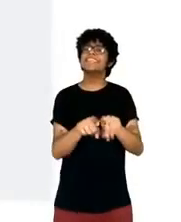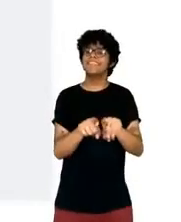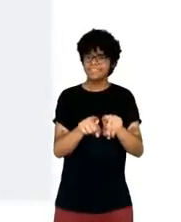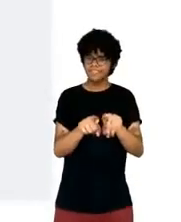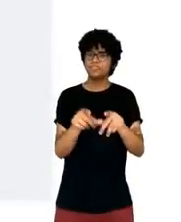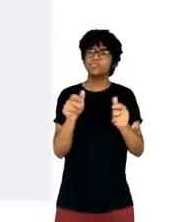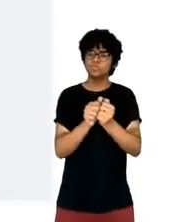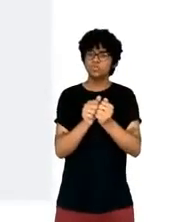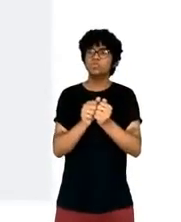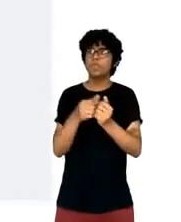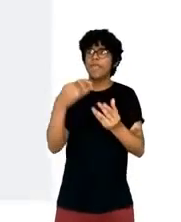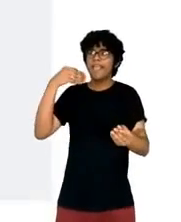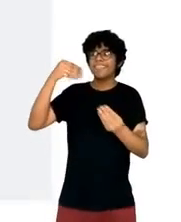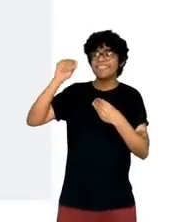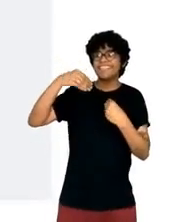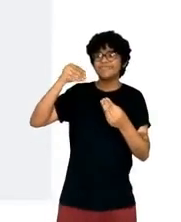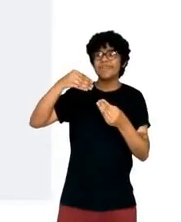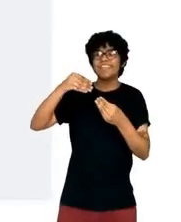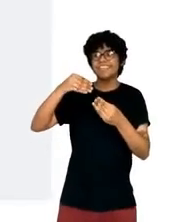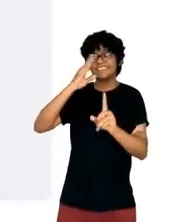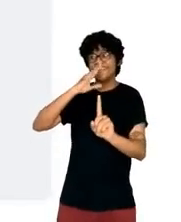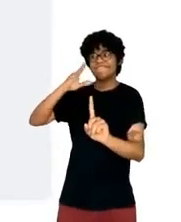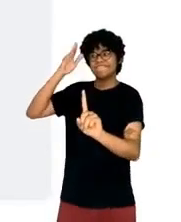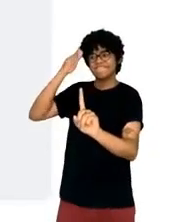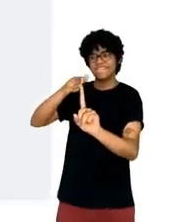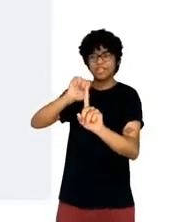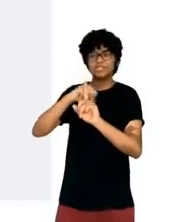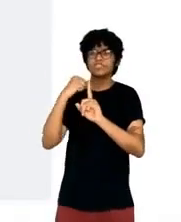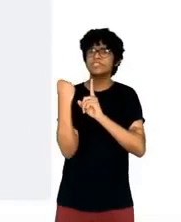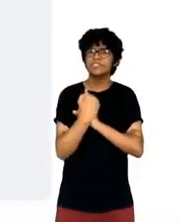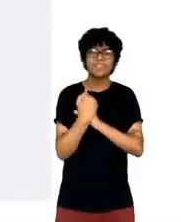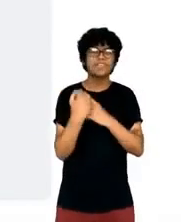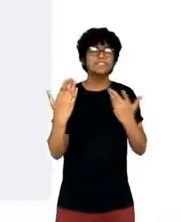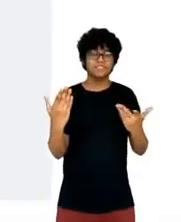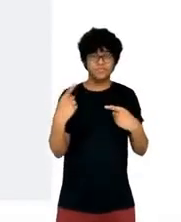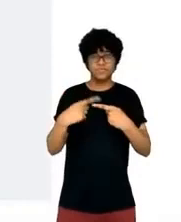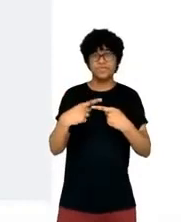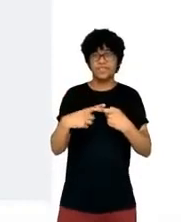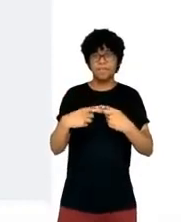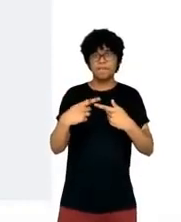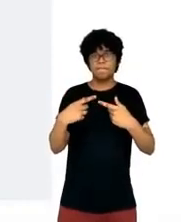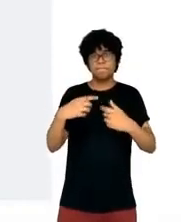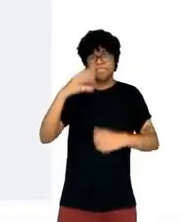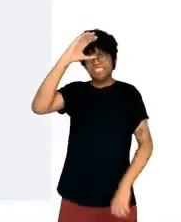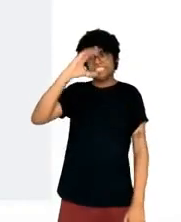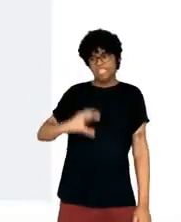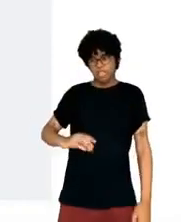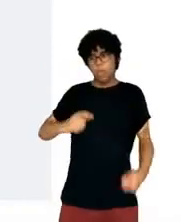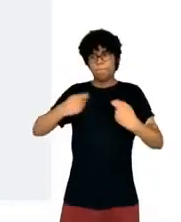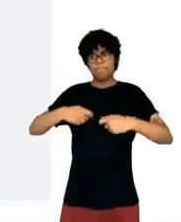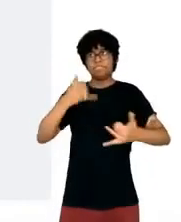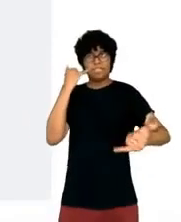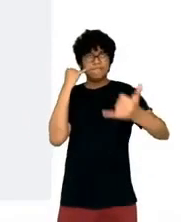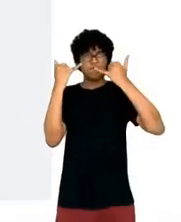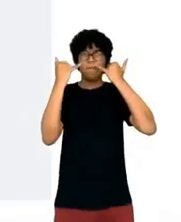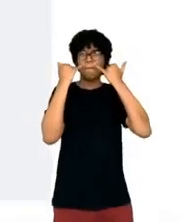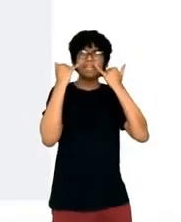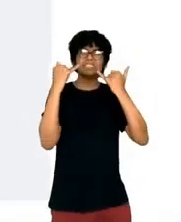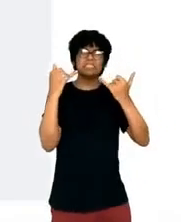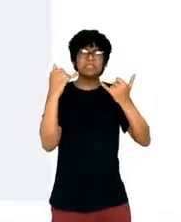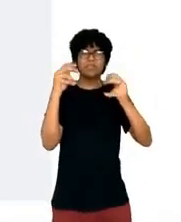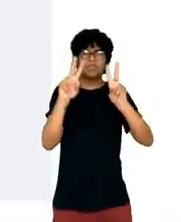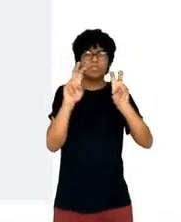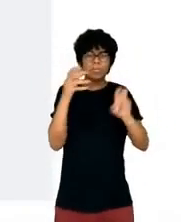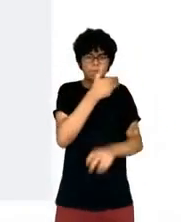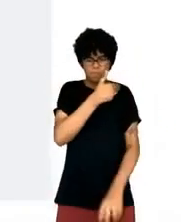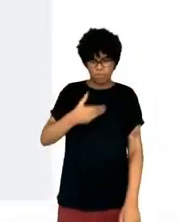the important thing is that citizens can be informed about what their government and other sources of power are doing, and how these activities affect their lives.